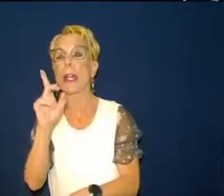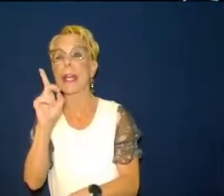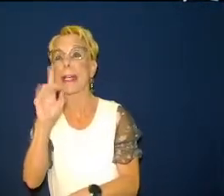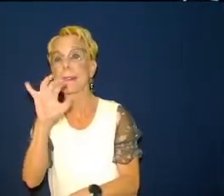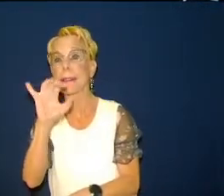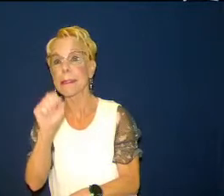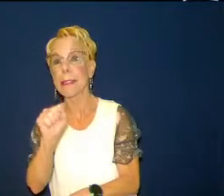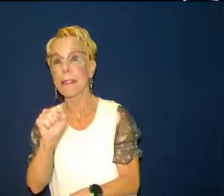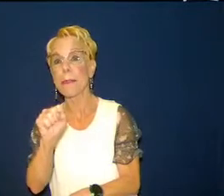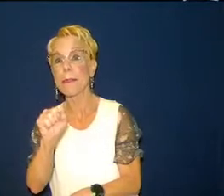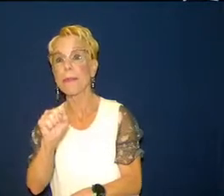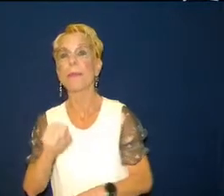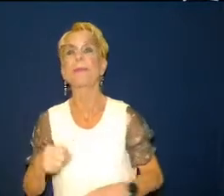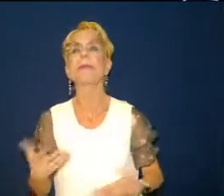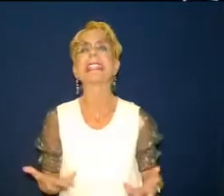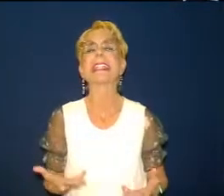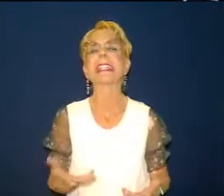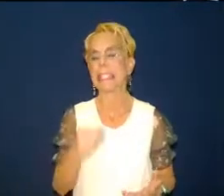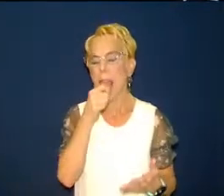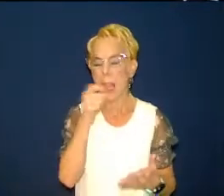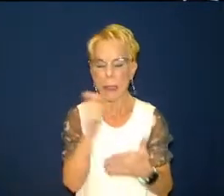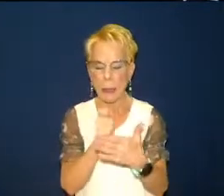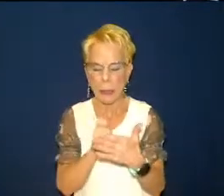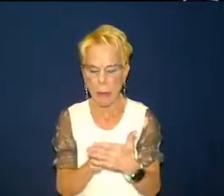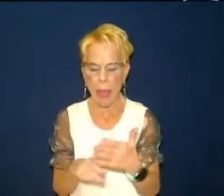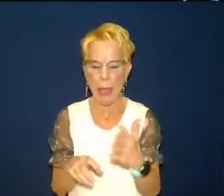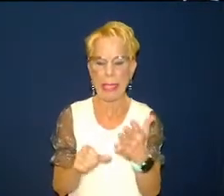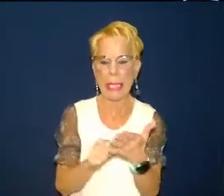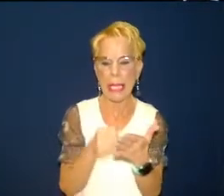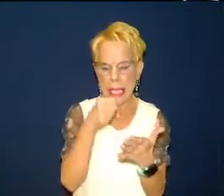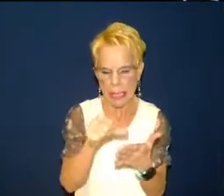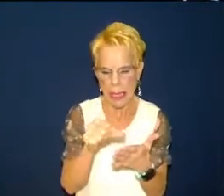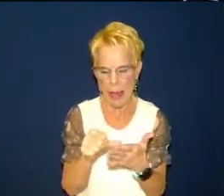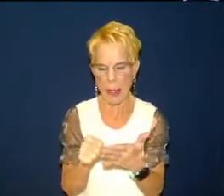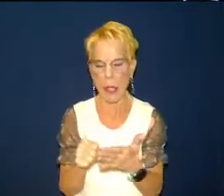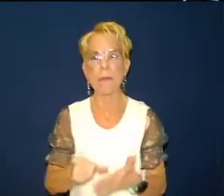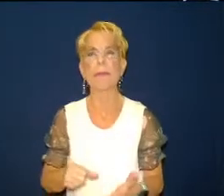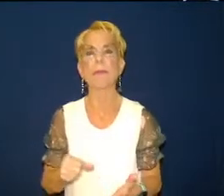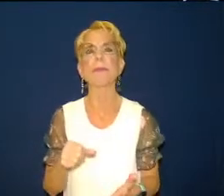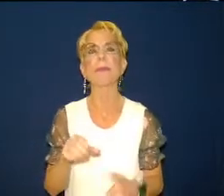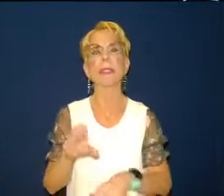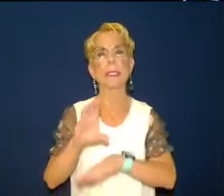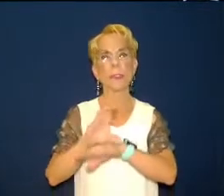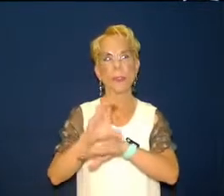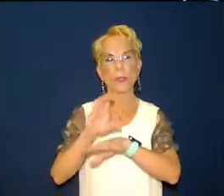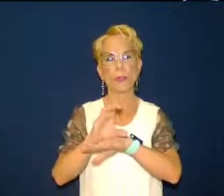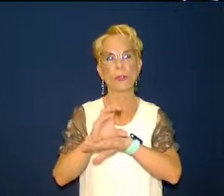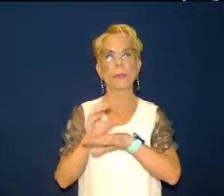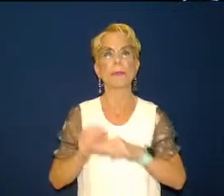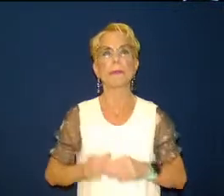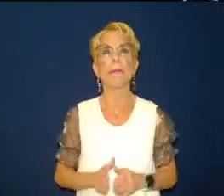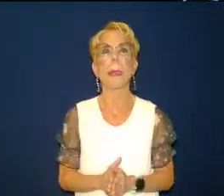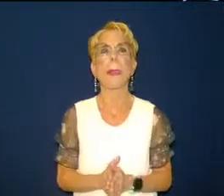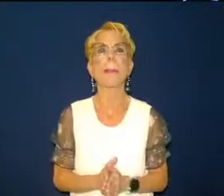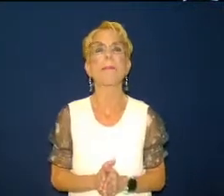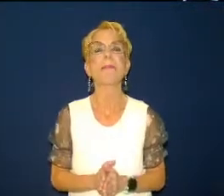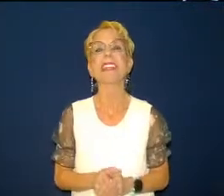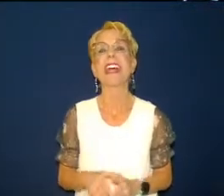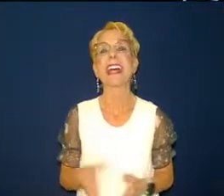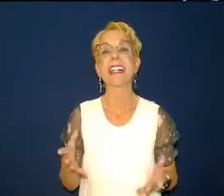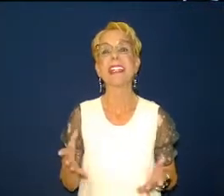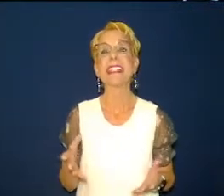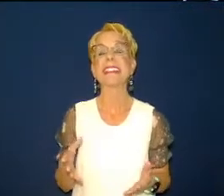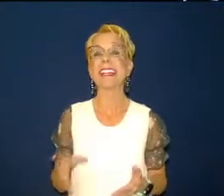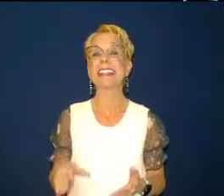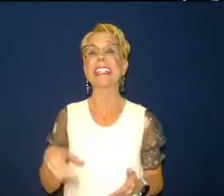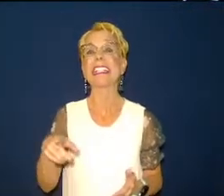write this letter to the church in to the angel of the church in sardis and it says it says this is the message from the